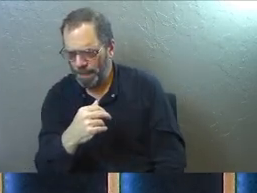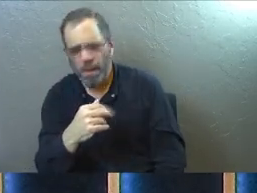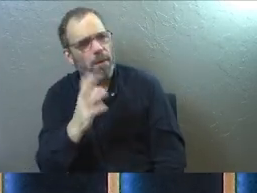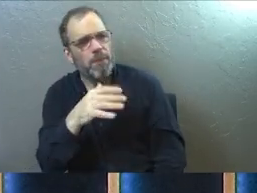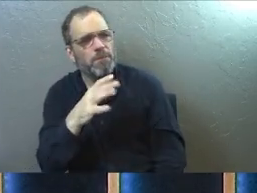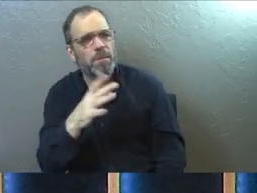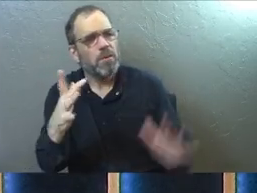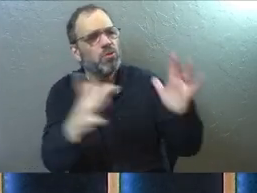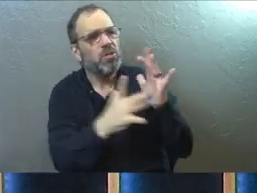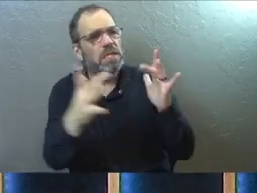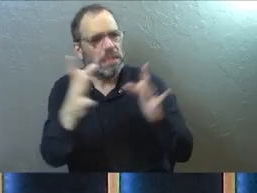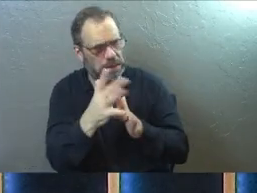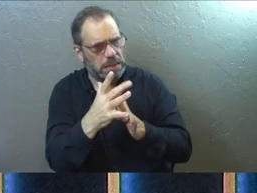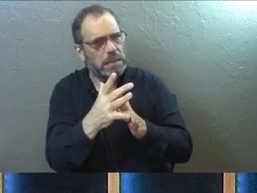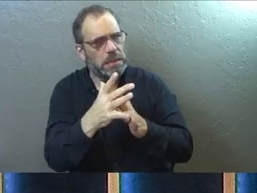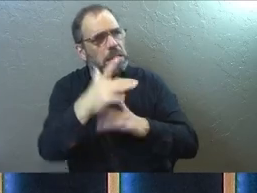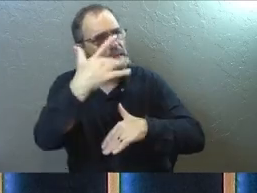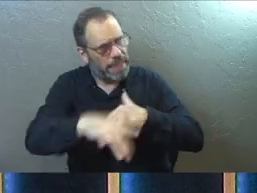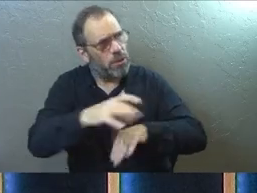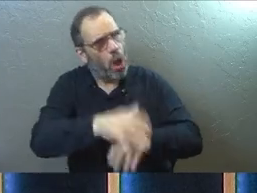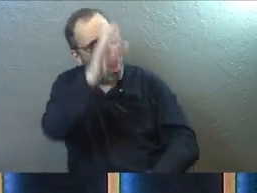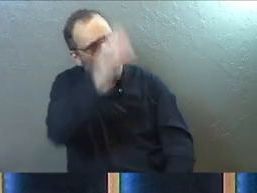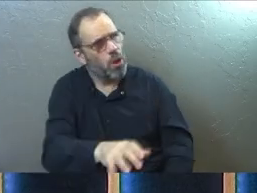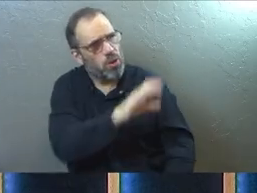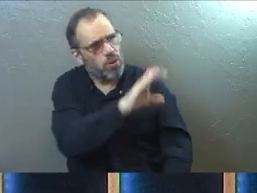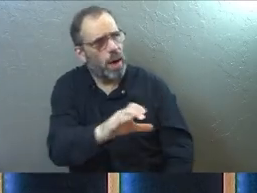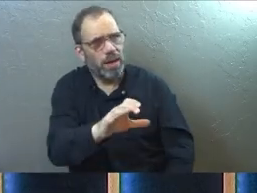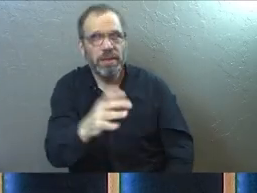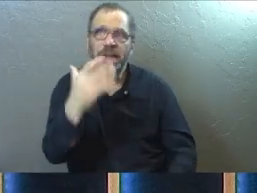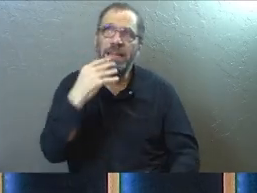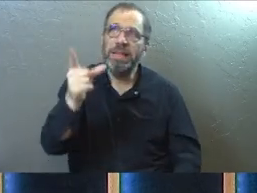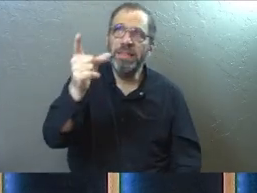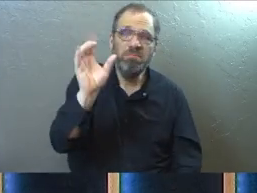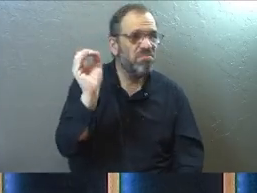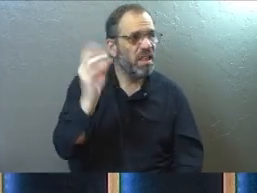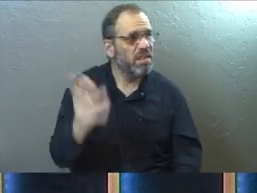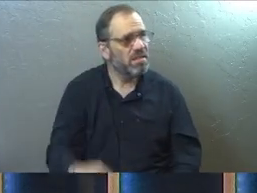She says, Jesus was stripped naked on the cross and I never thanked him.